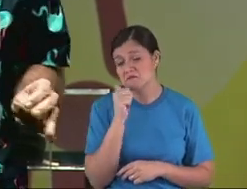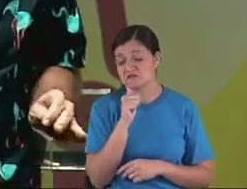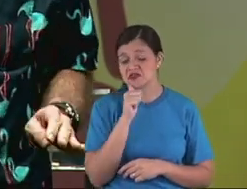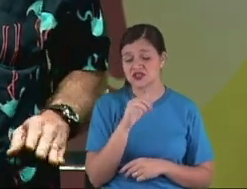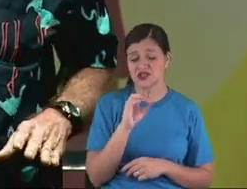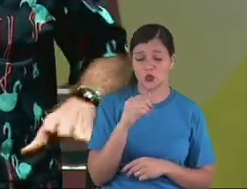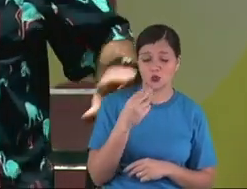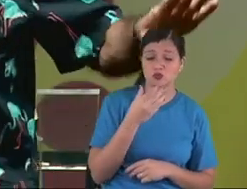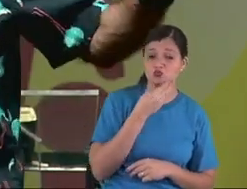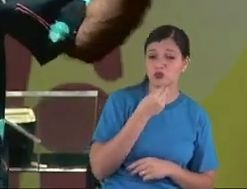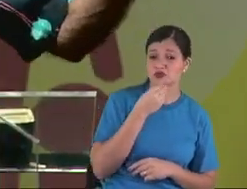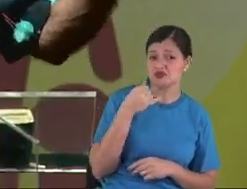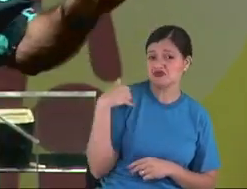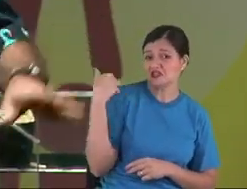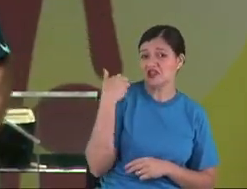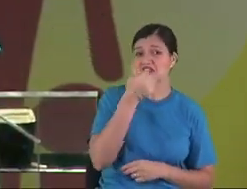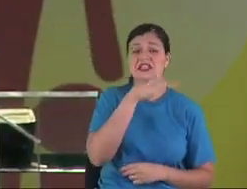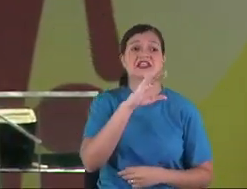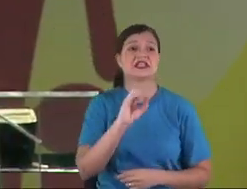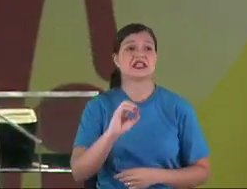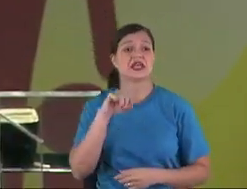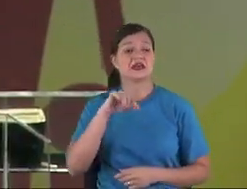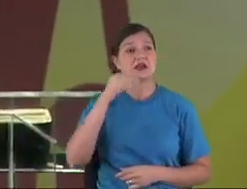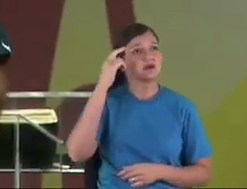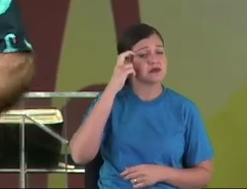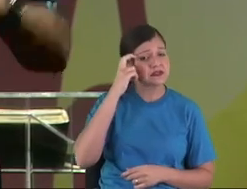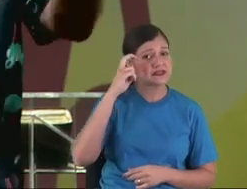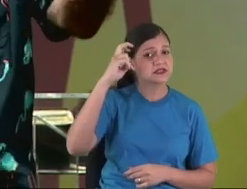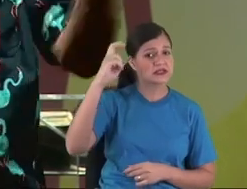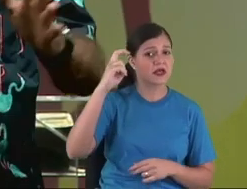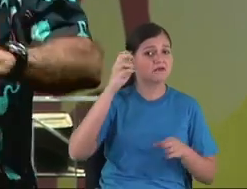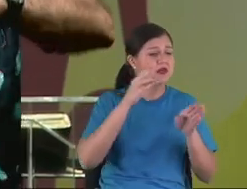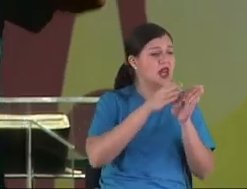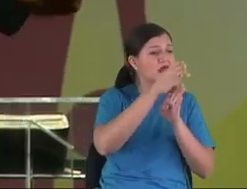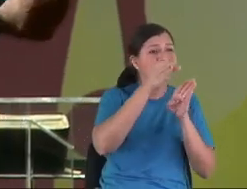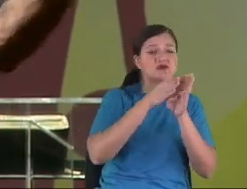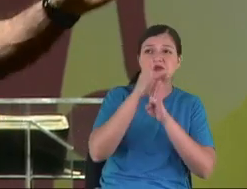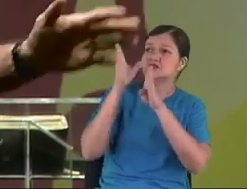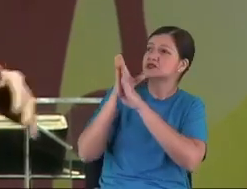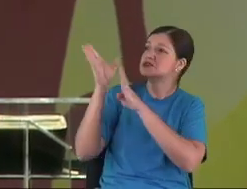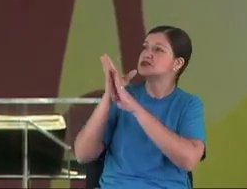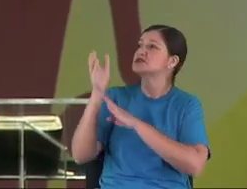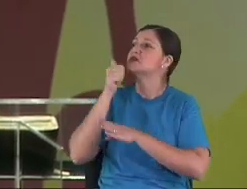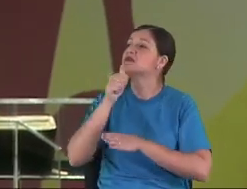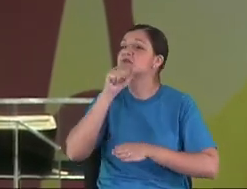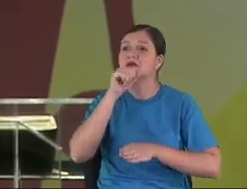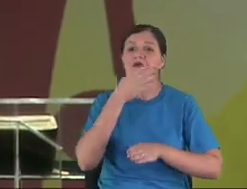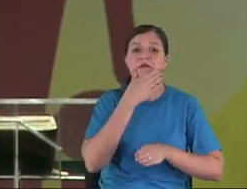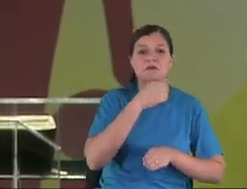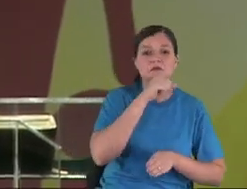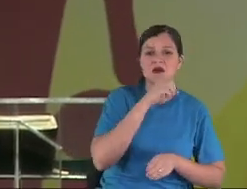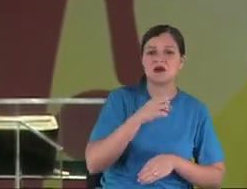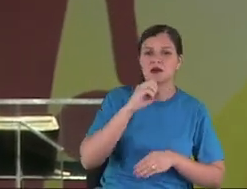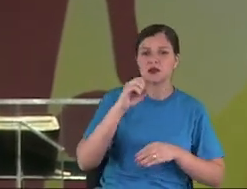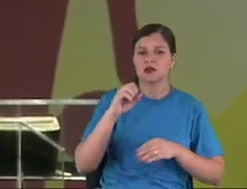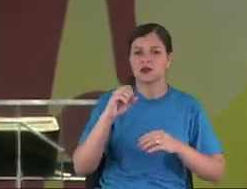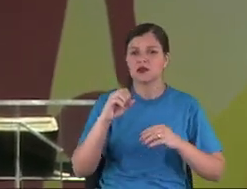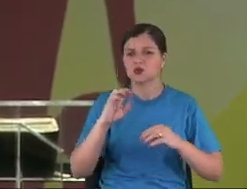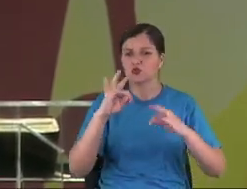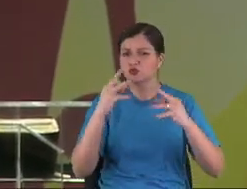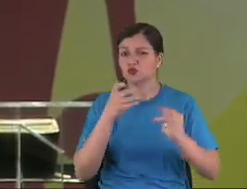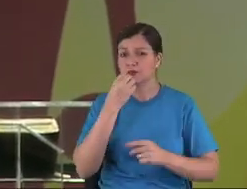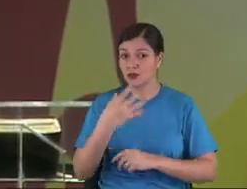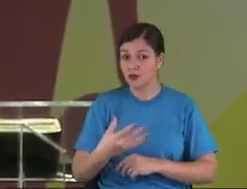girl, a nine-year girls, a wise girls, that teach the dad and the kids, that teach the